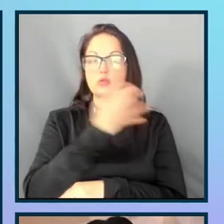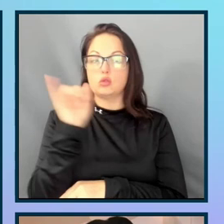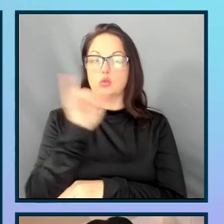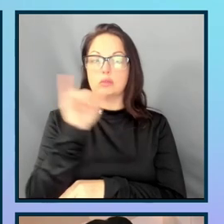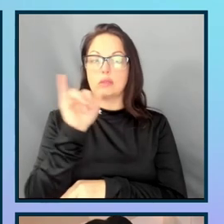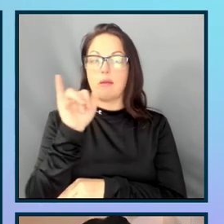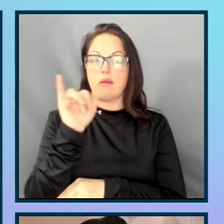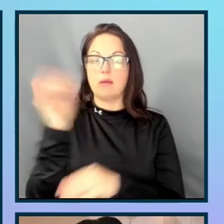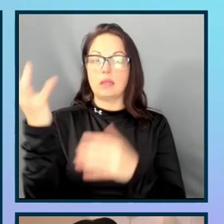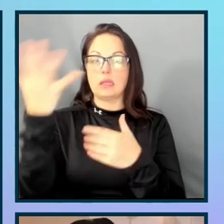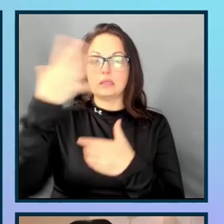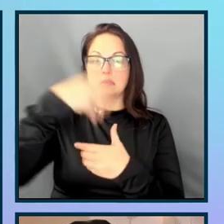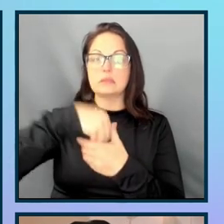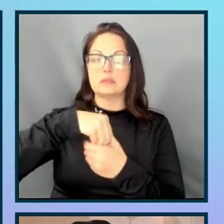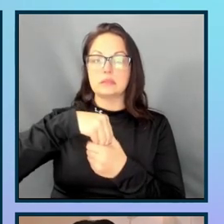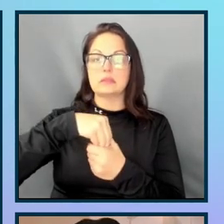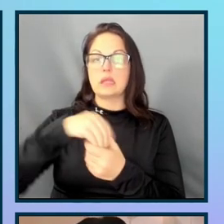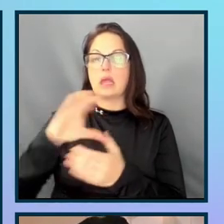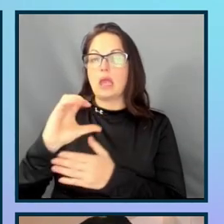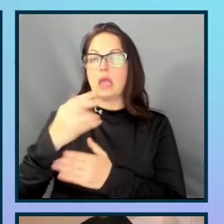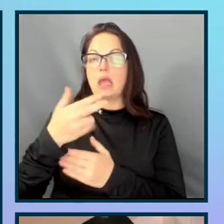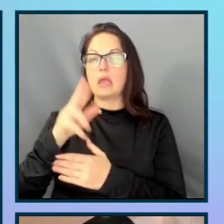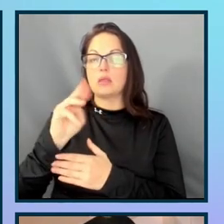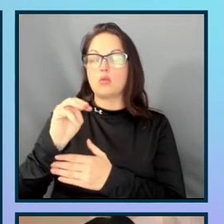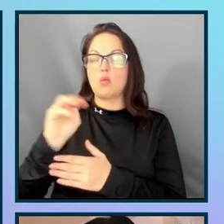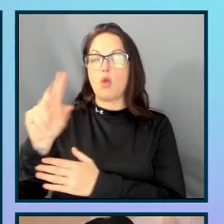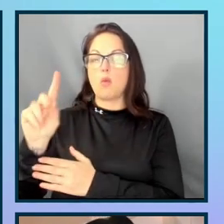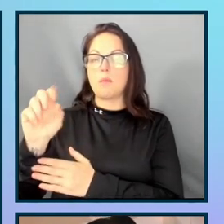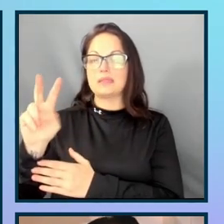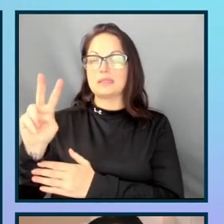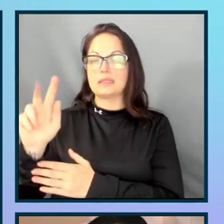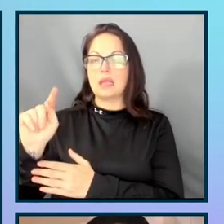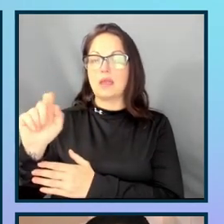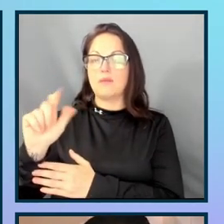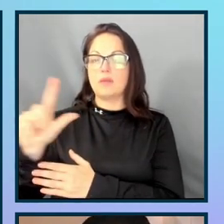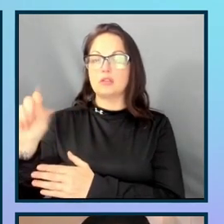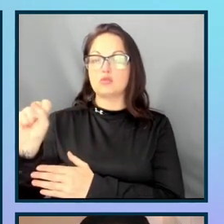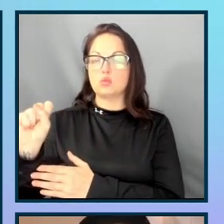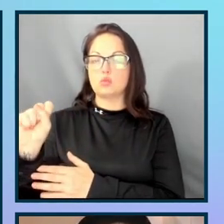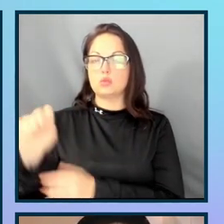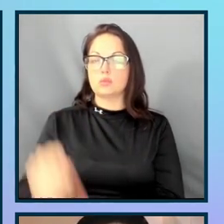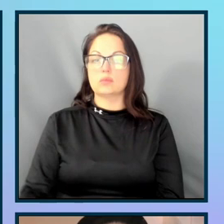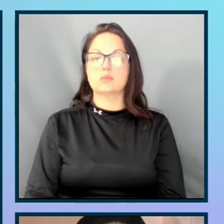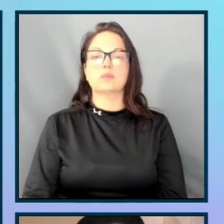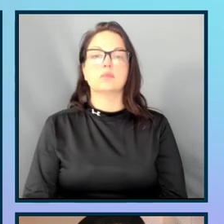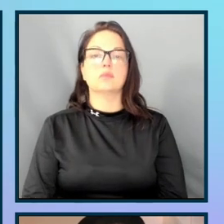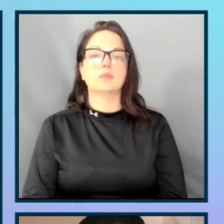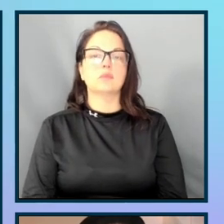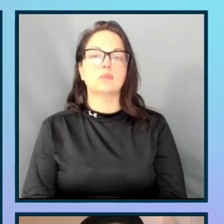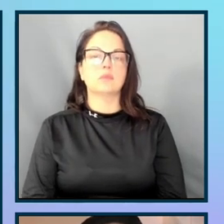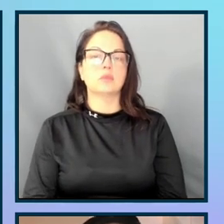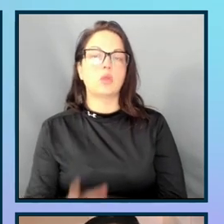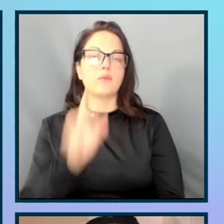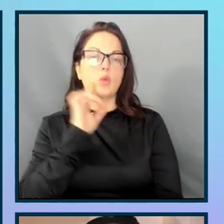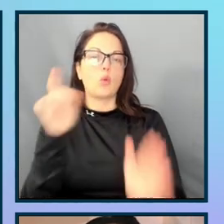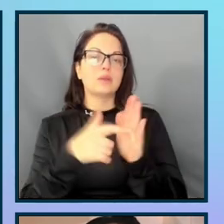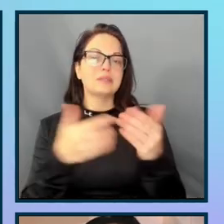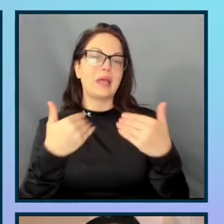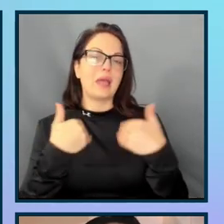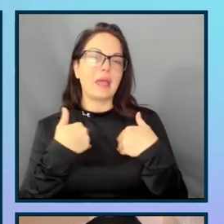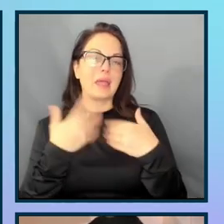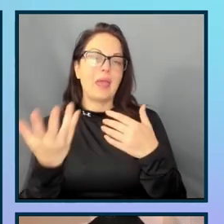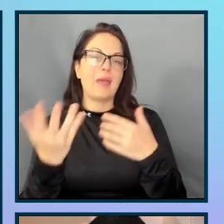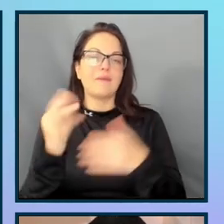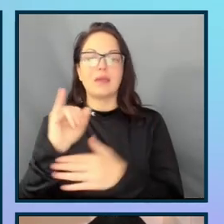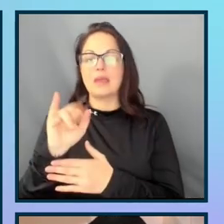the Chrome DevTools. So, I just went ahead and inspected this. So, as you can see, I have an input field that